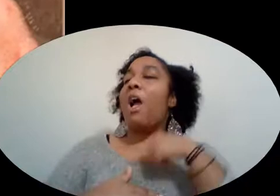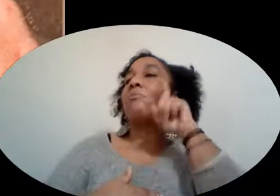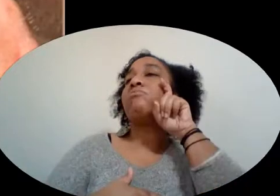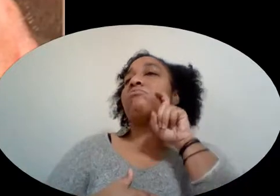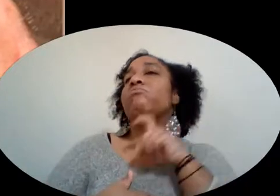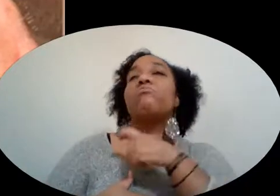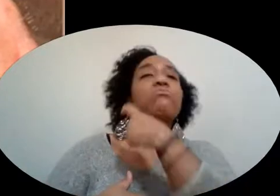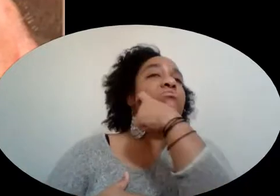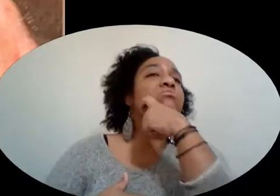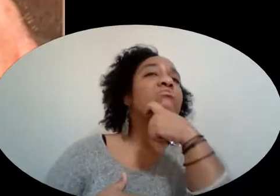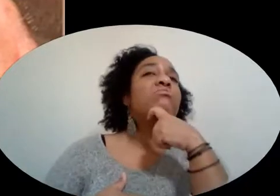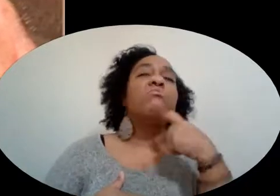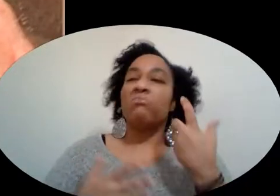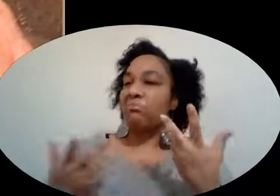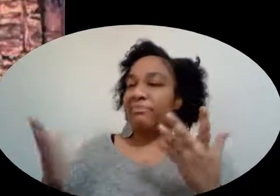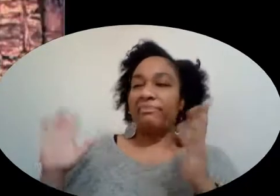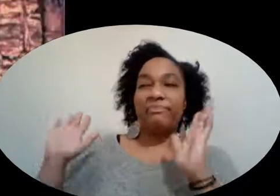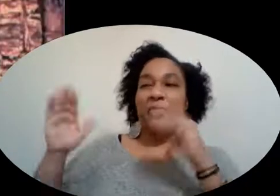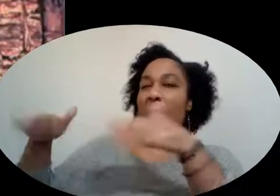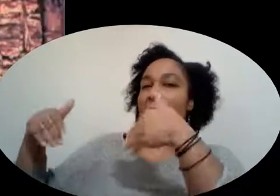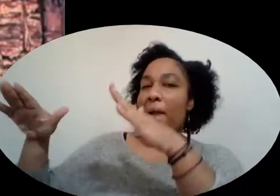shaving the hairs on my chinny-chin-chin